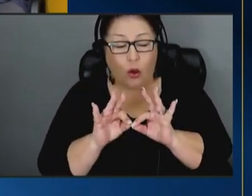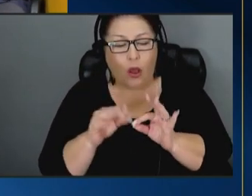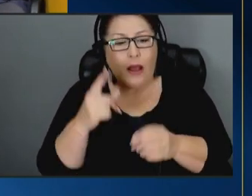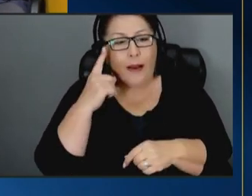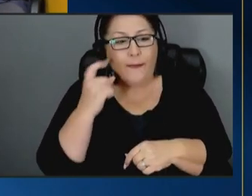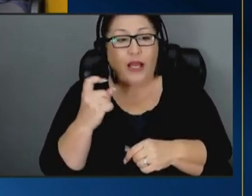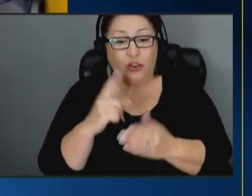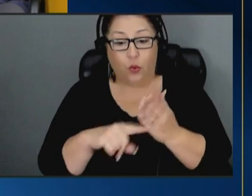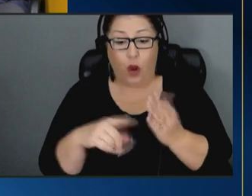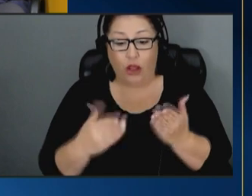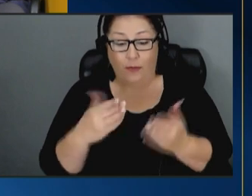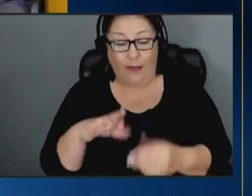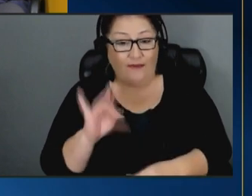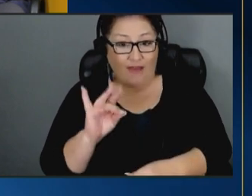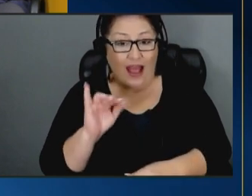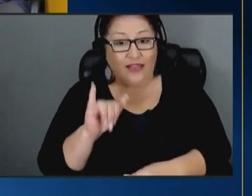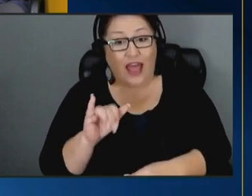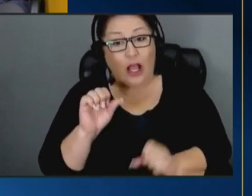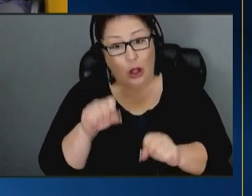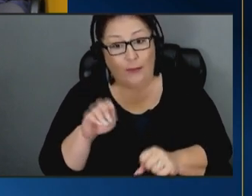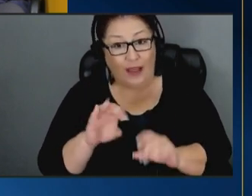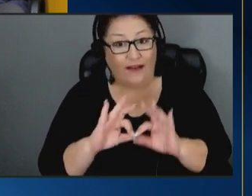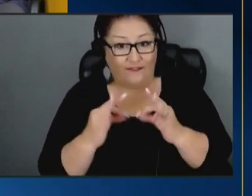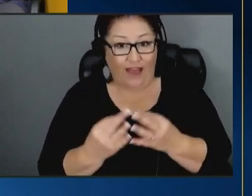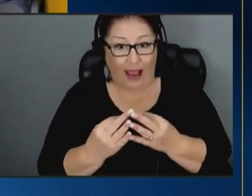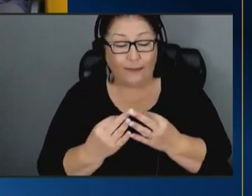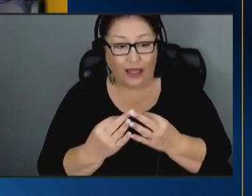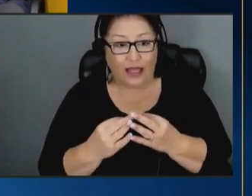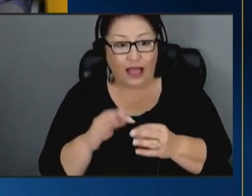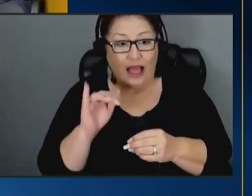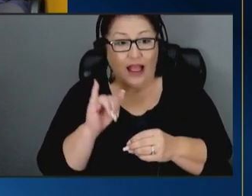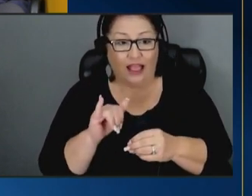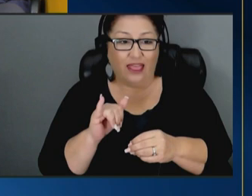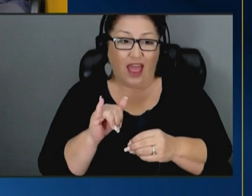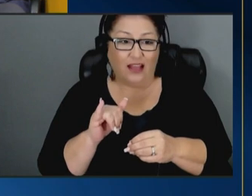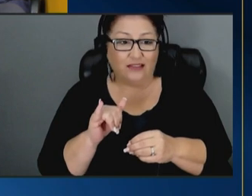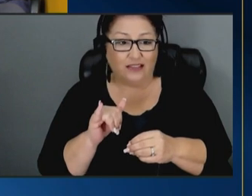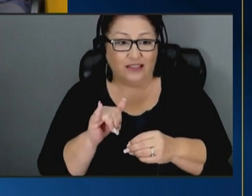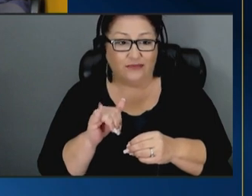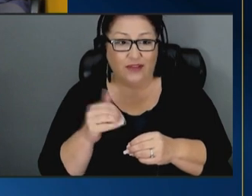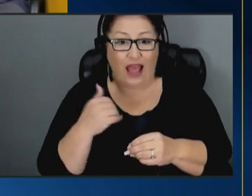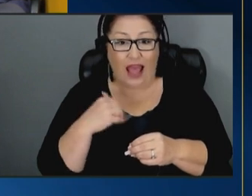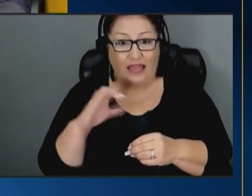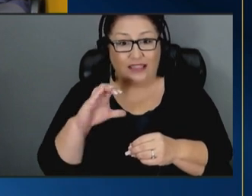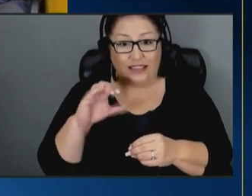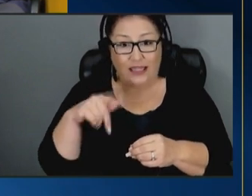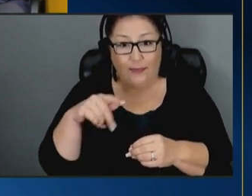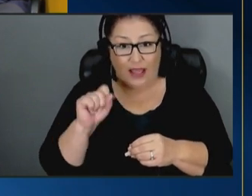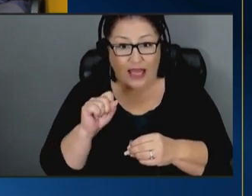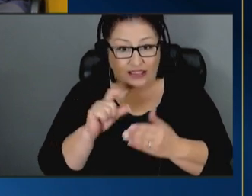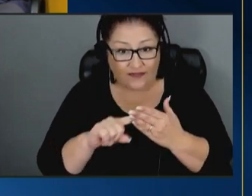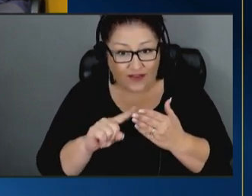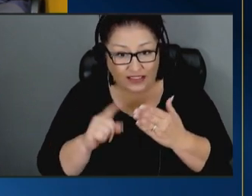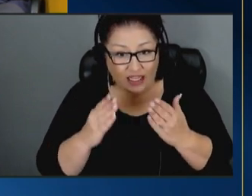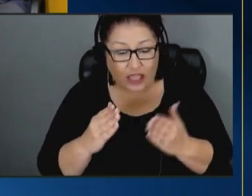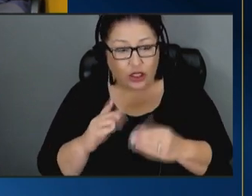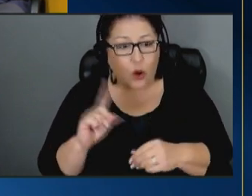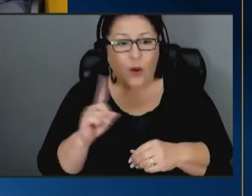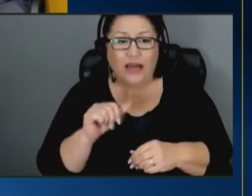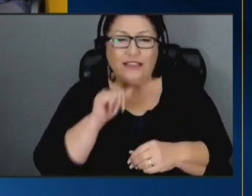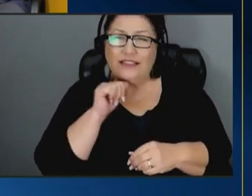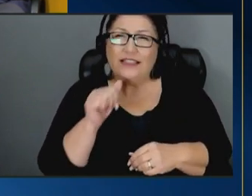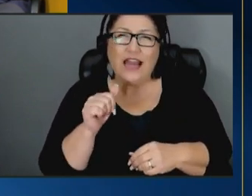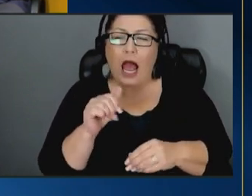you may find is that there could be a family that's been subjected to a cps investigation to where it's not necessarily an